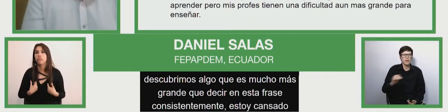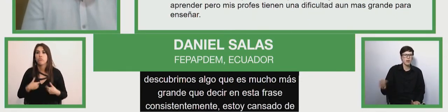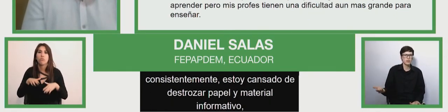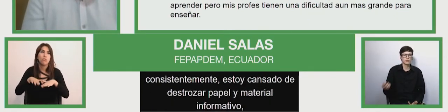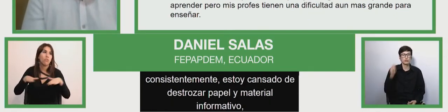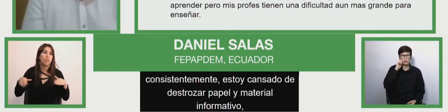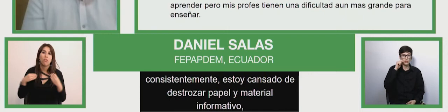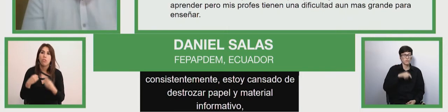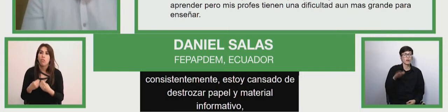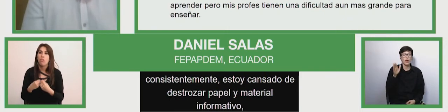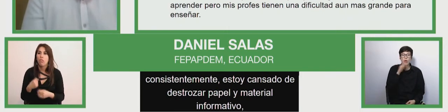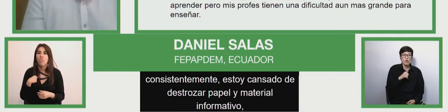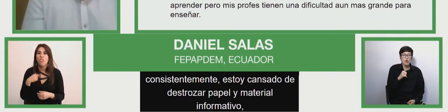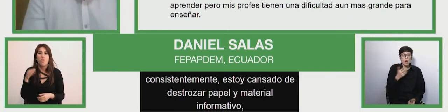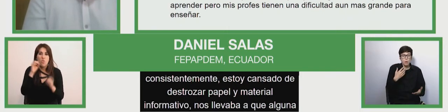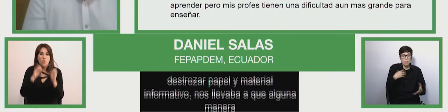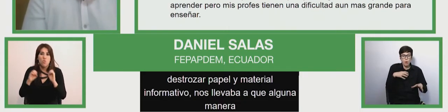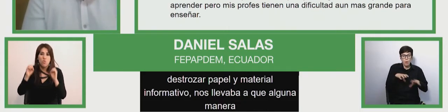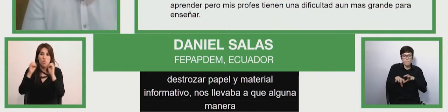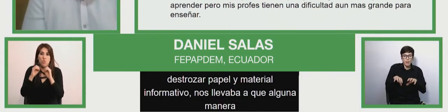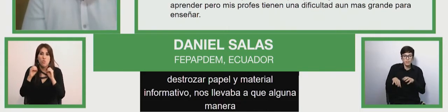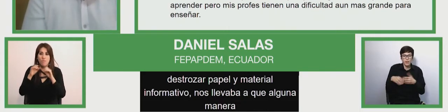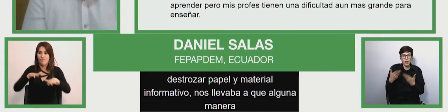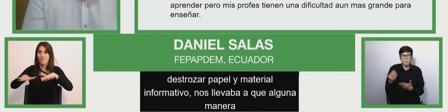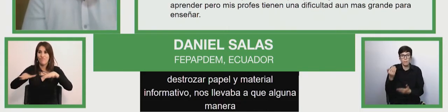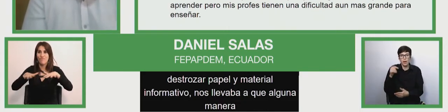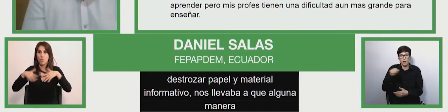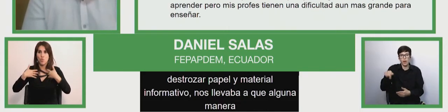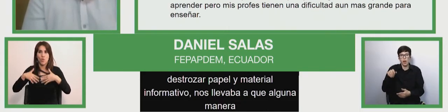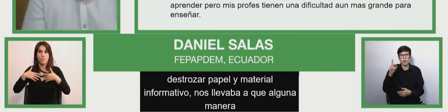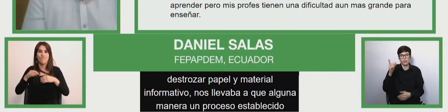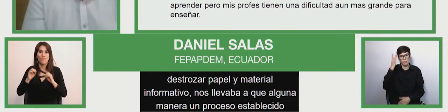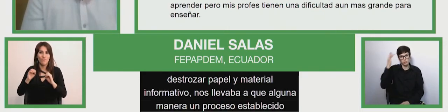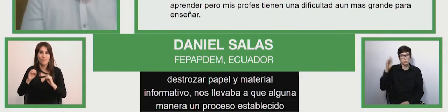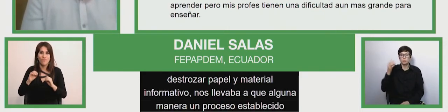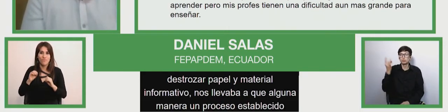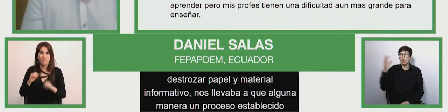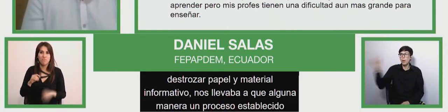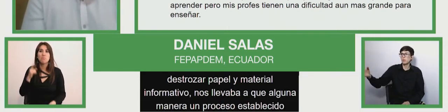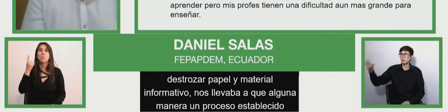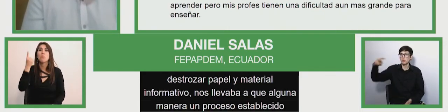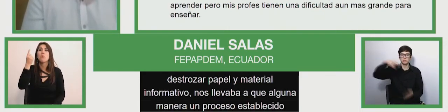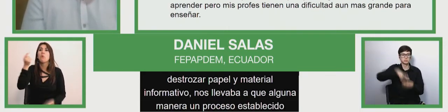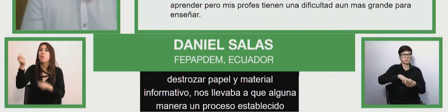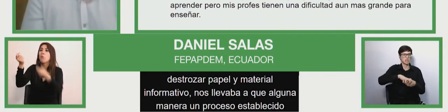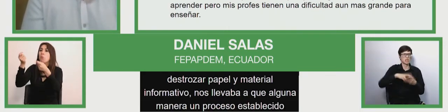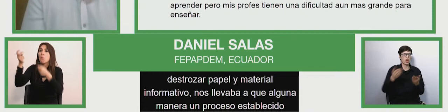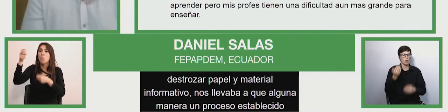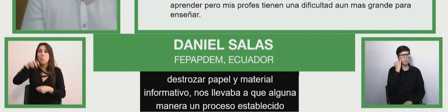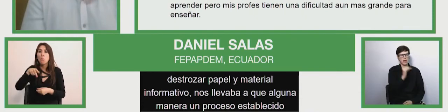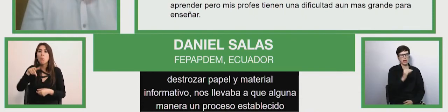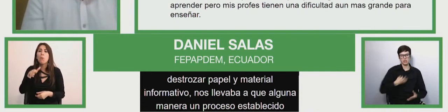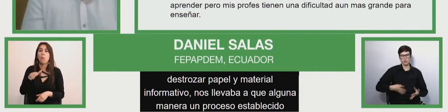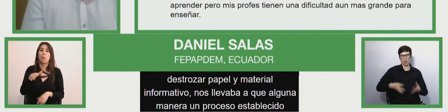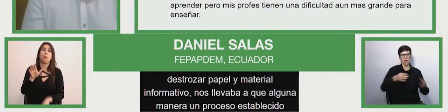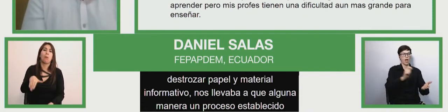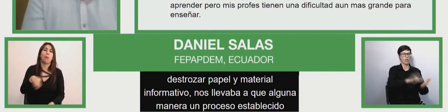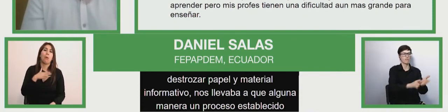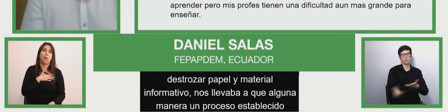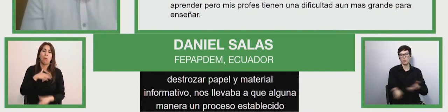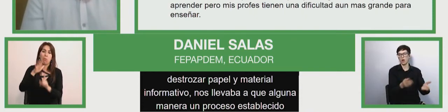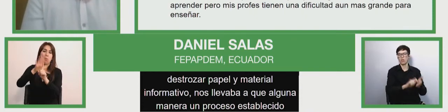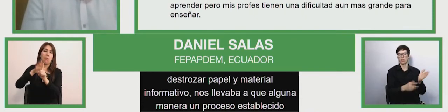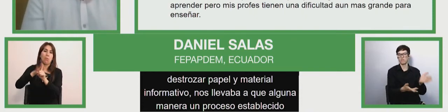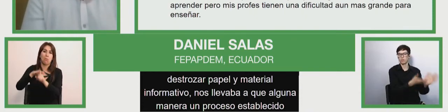material no process it's just that they included sitting in a classroom and not following educational program